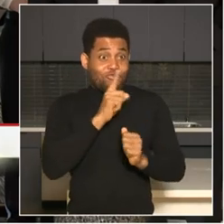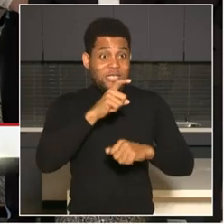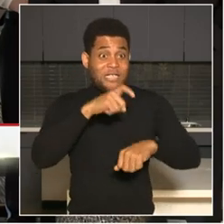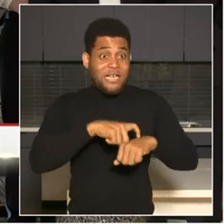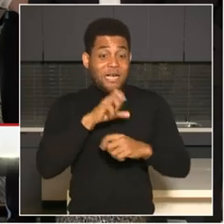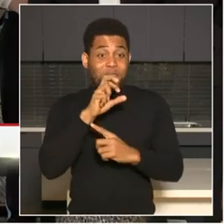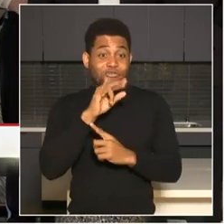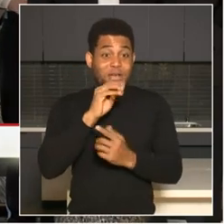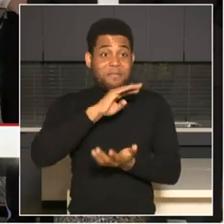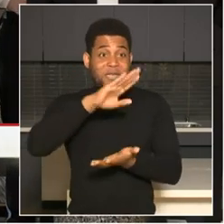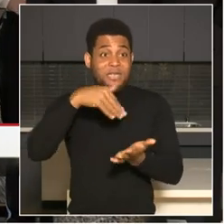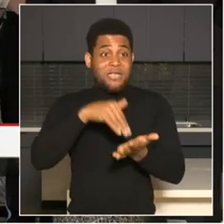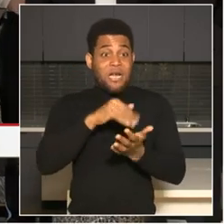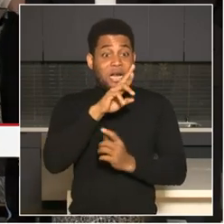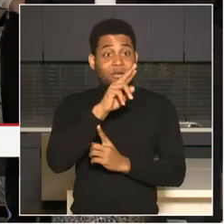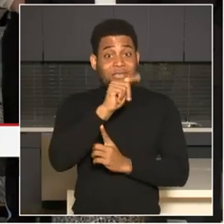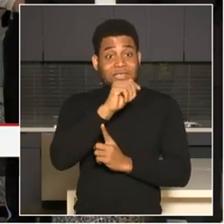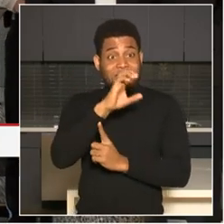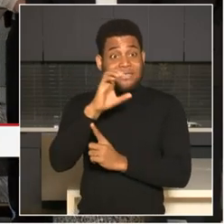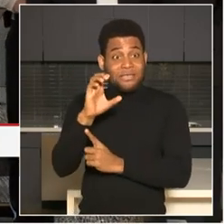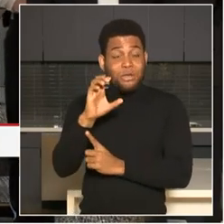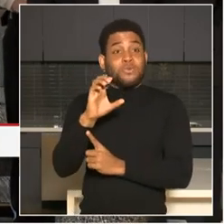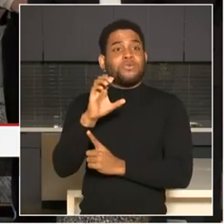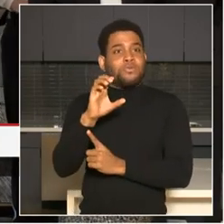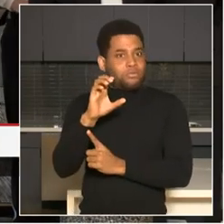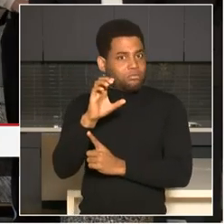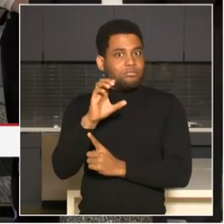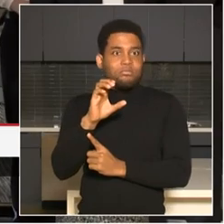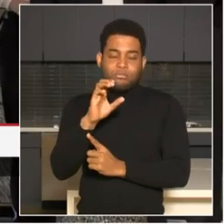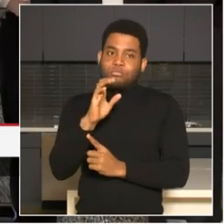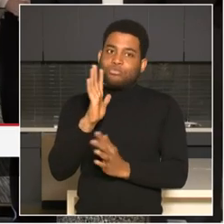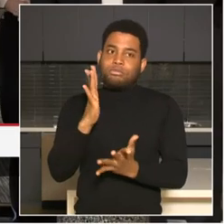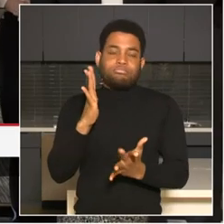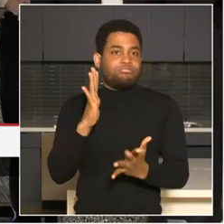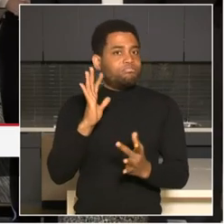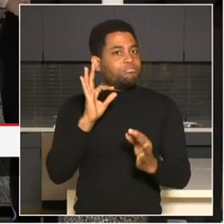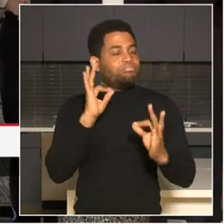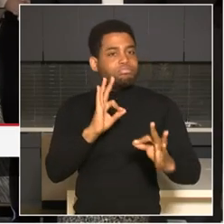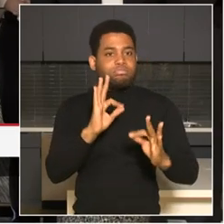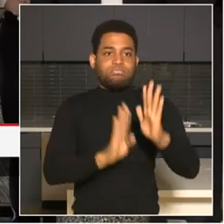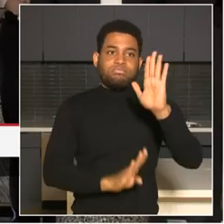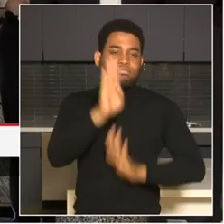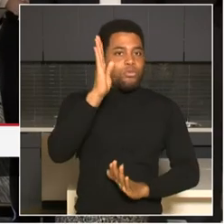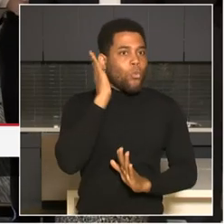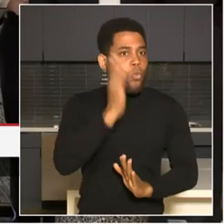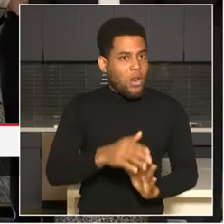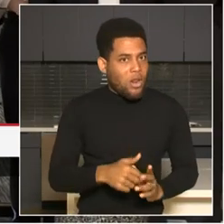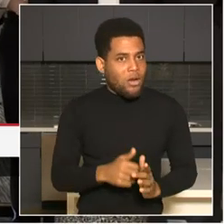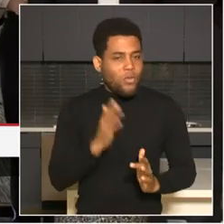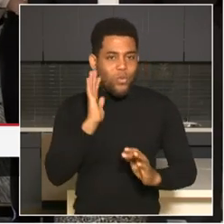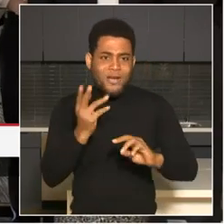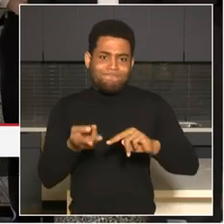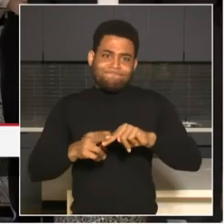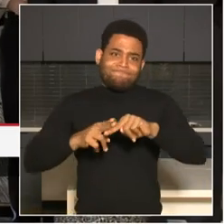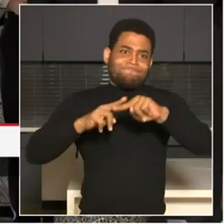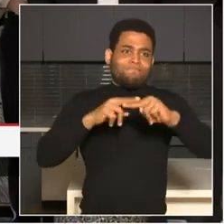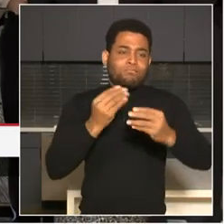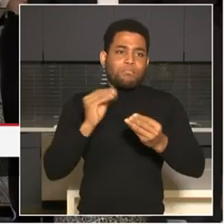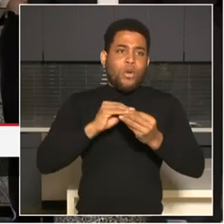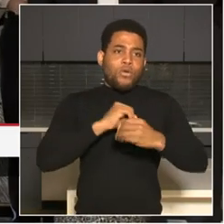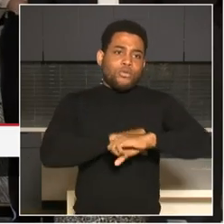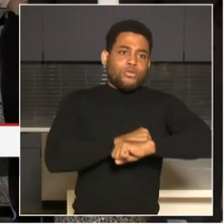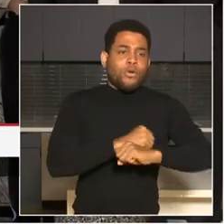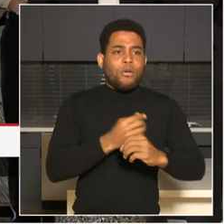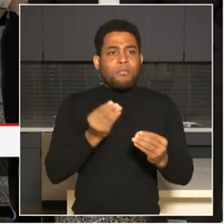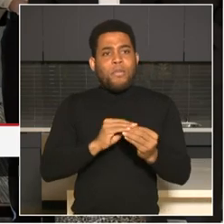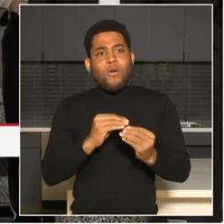journey. As MPD relocates our physical headquarters to 441 4th Street NW, the real-time crime center,